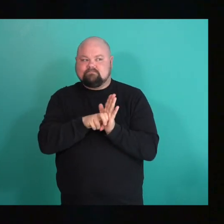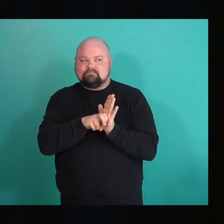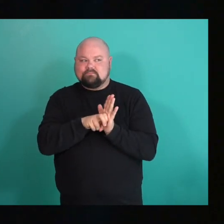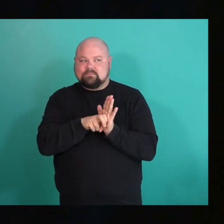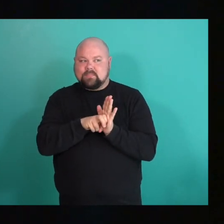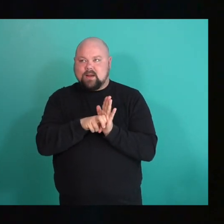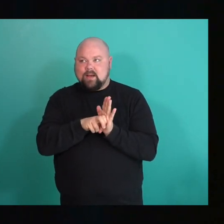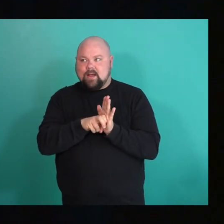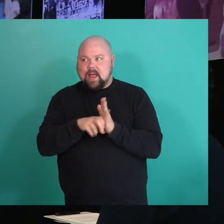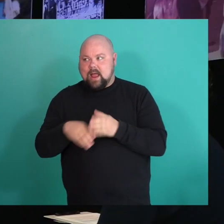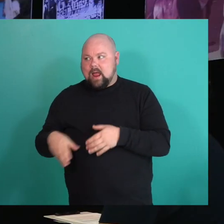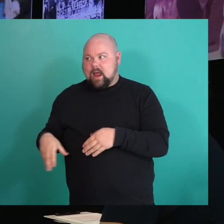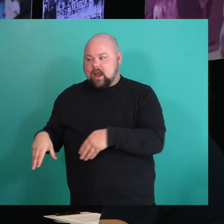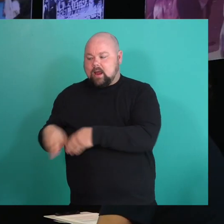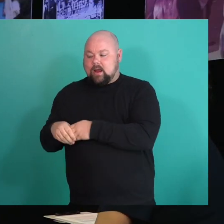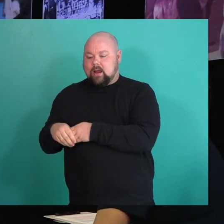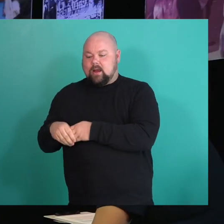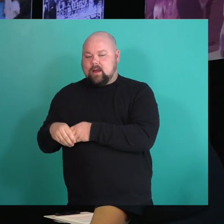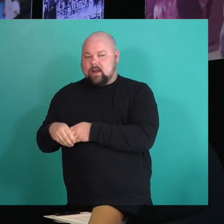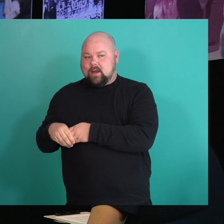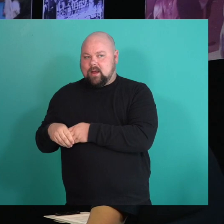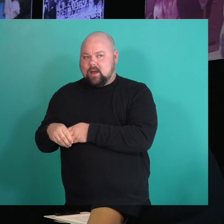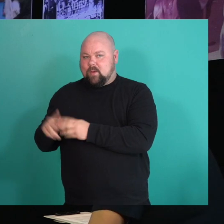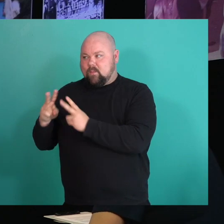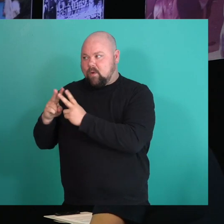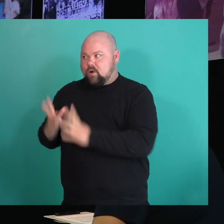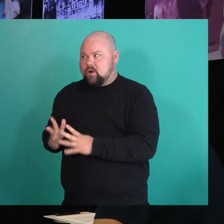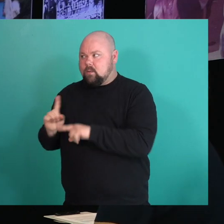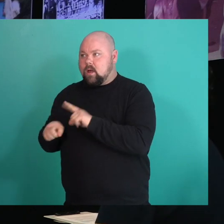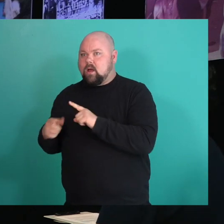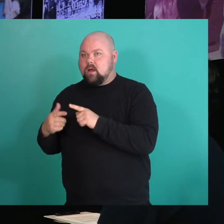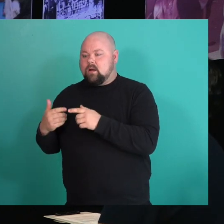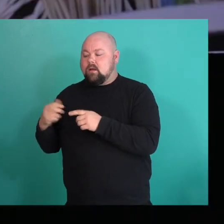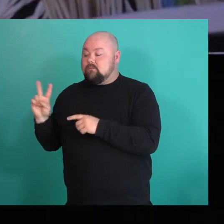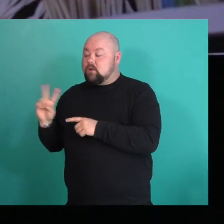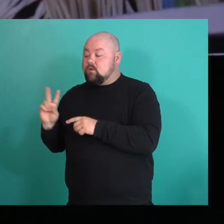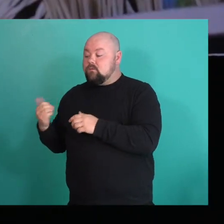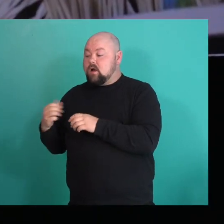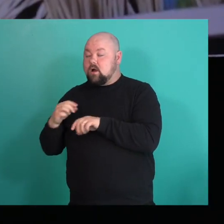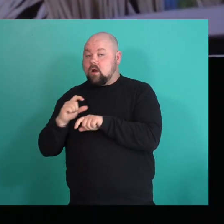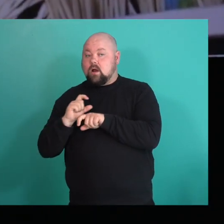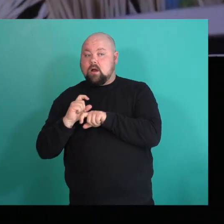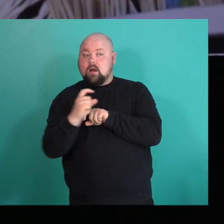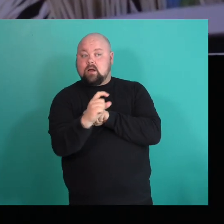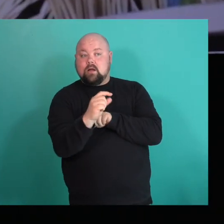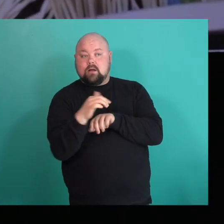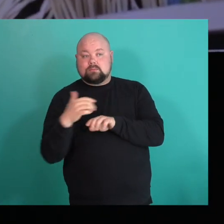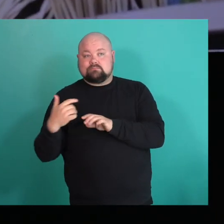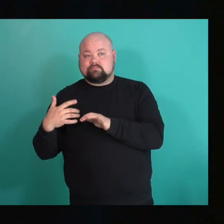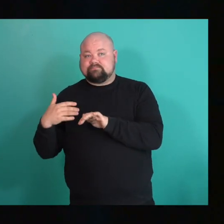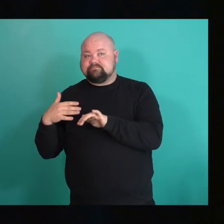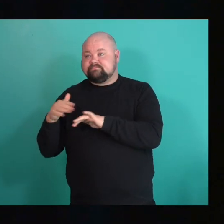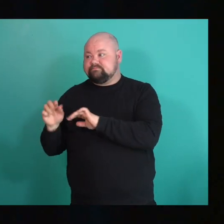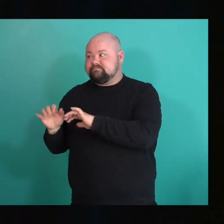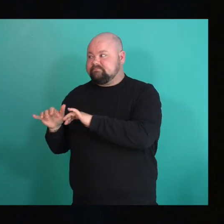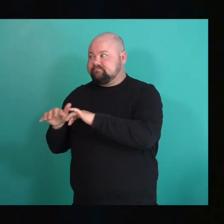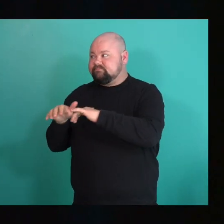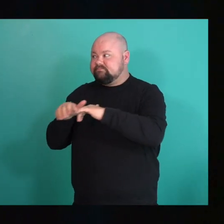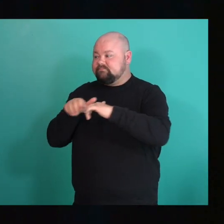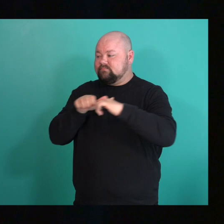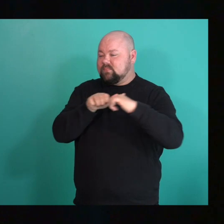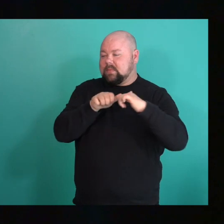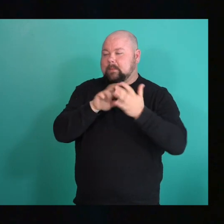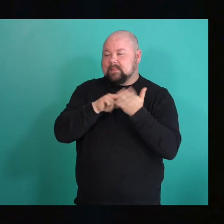hands with someone. But then the further away from Vancouver you get, start like distancing, like you start taking off the beads and like making sure you look different.